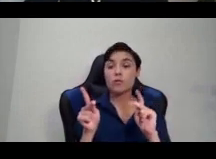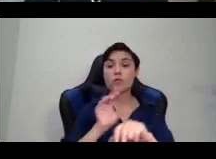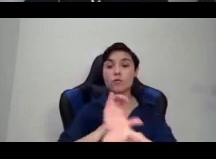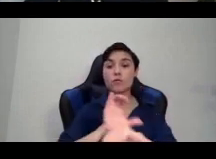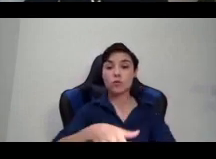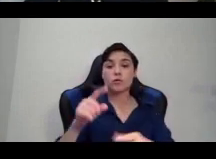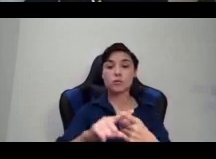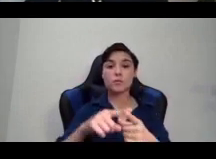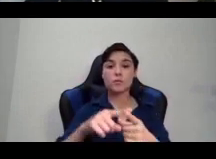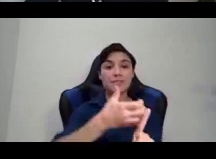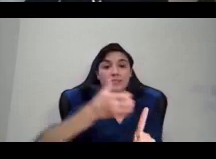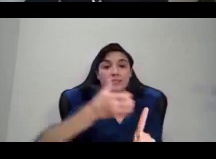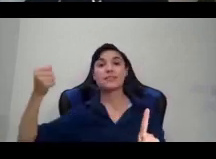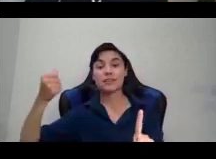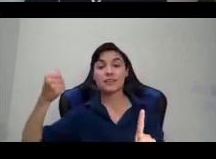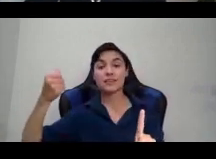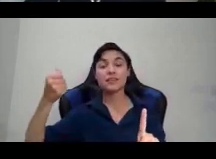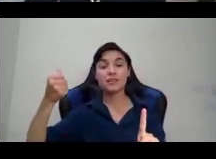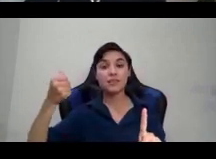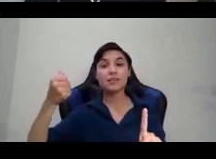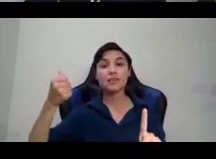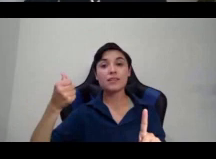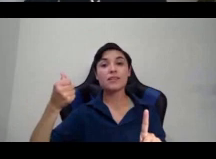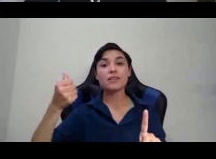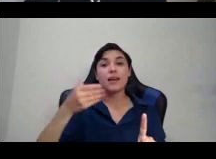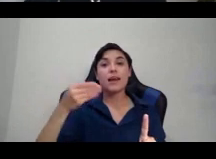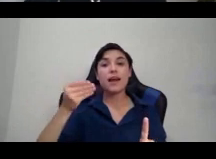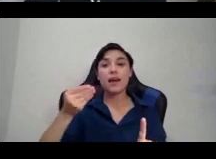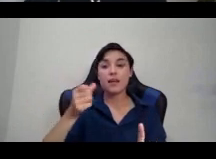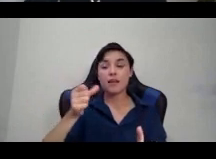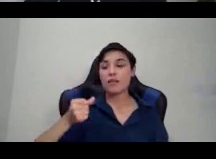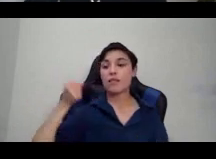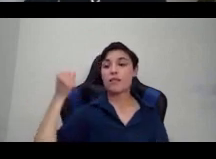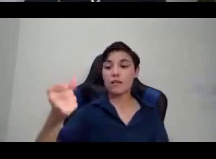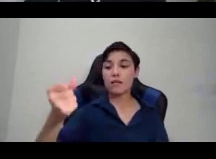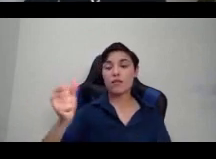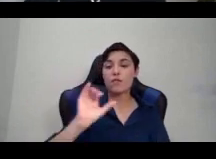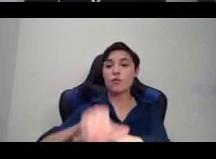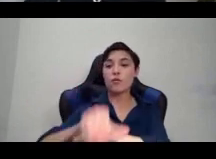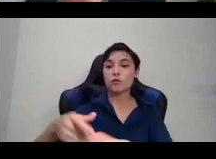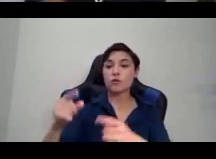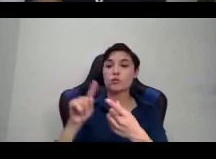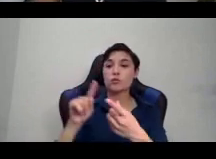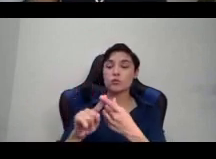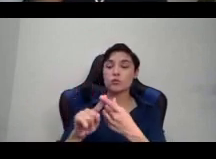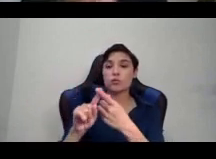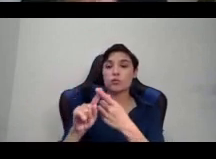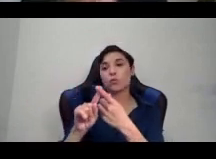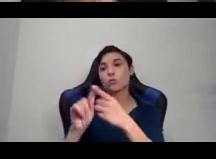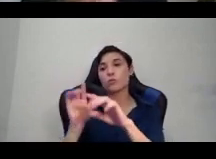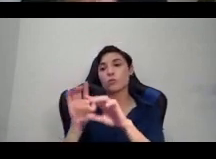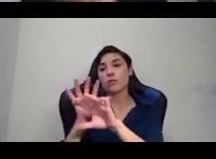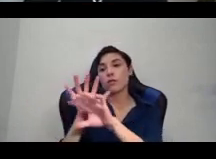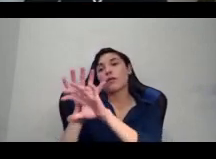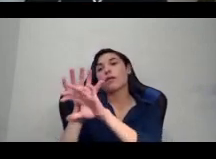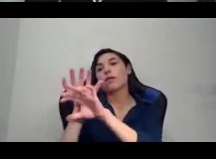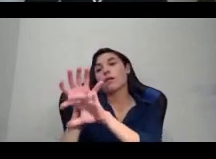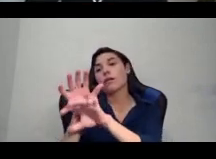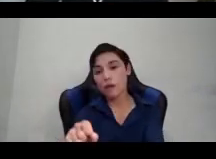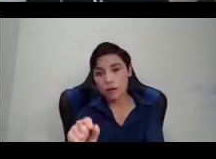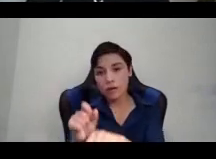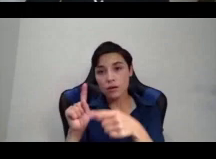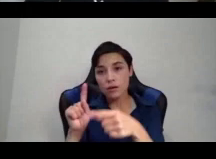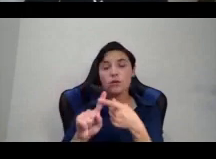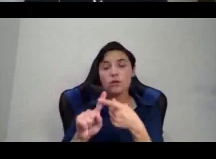and forced into the categories and cultures and habits of European middle-class womanhood under the guise